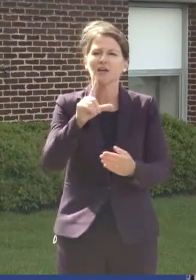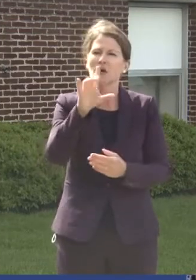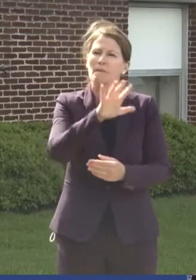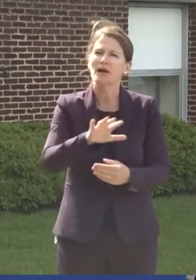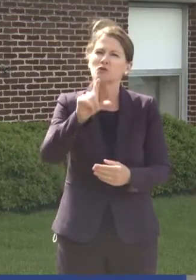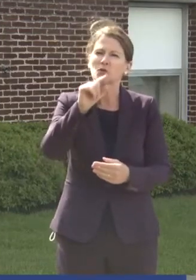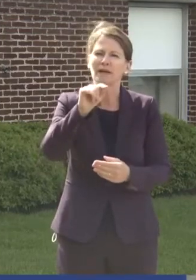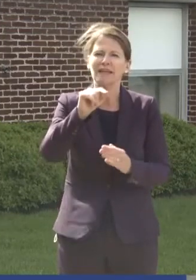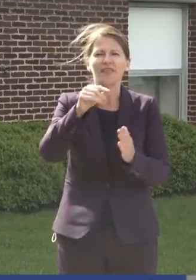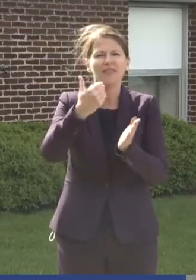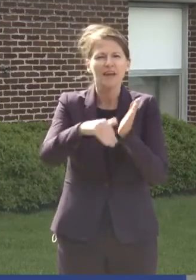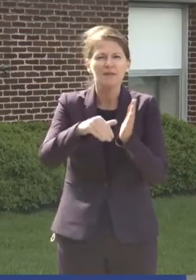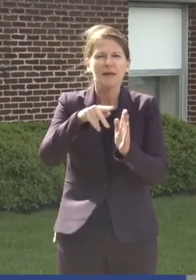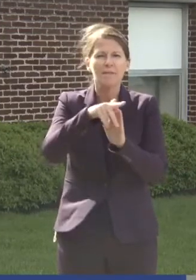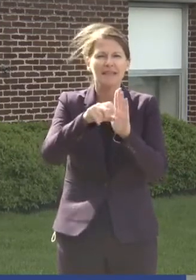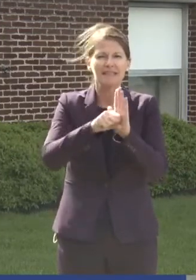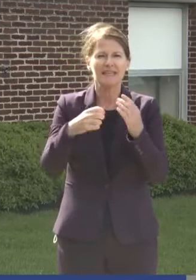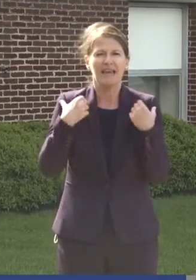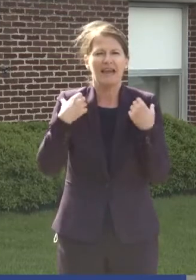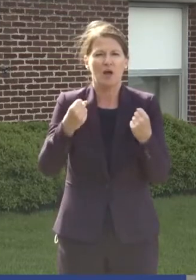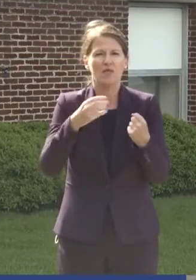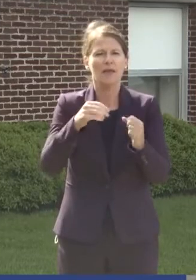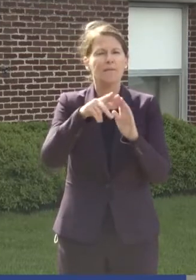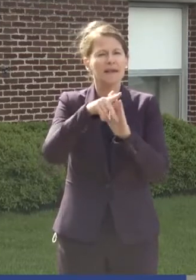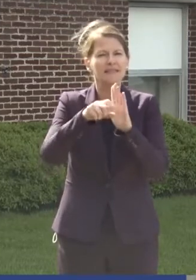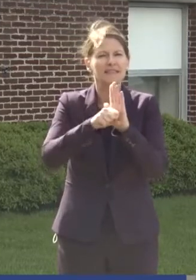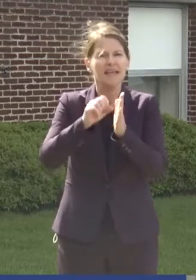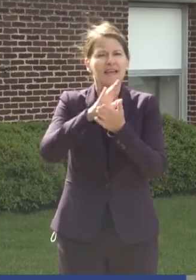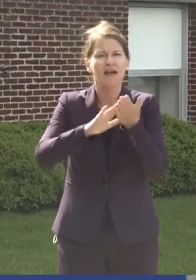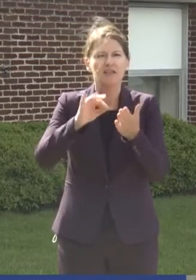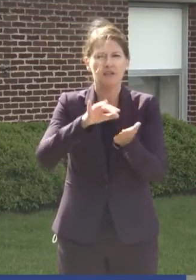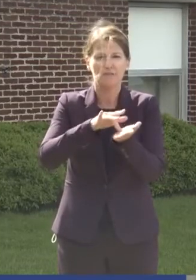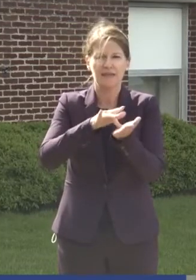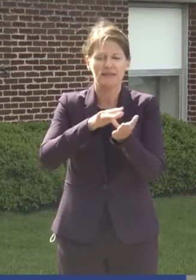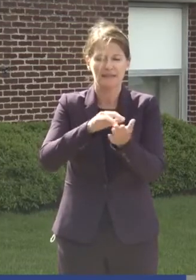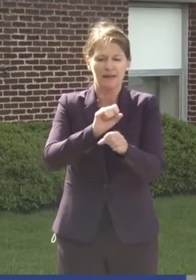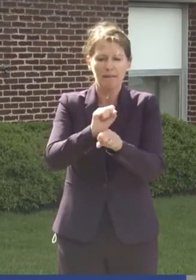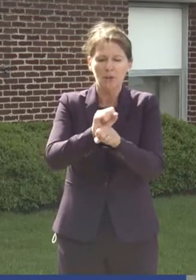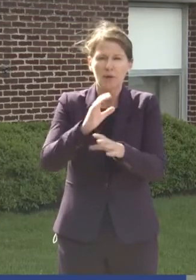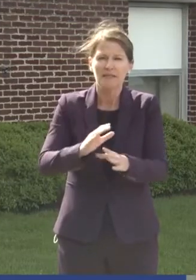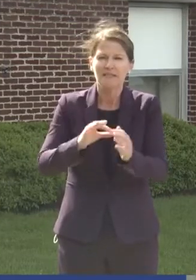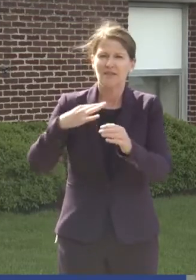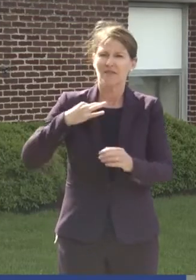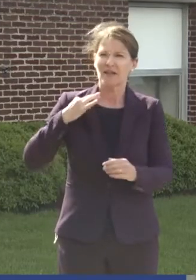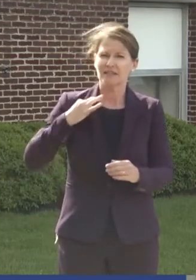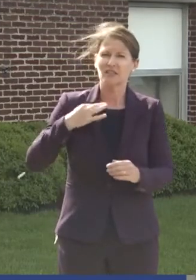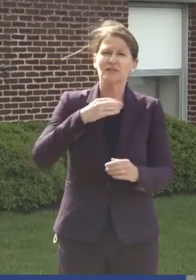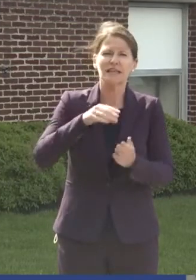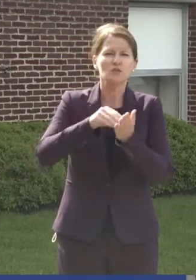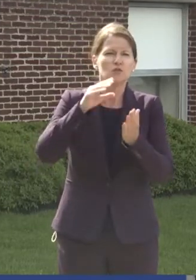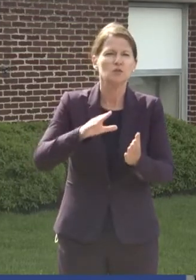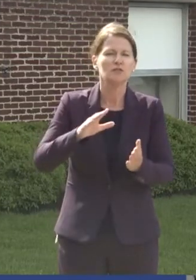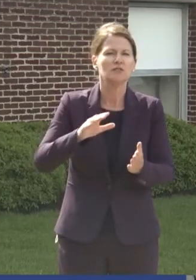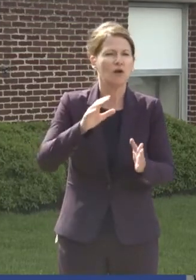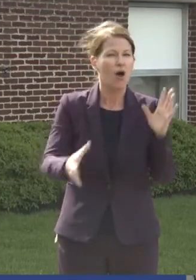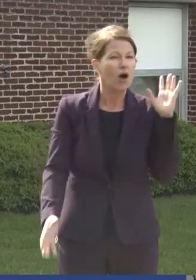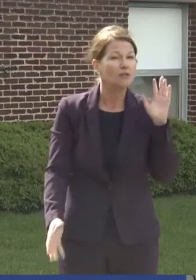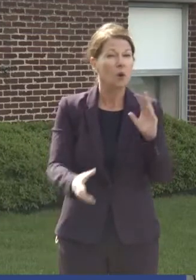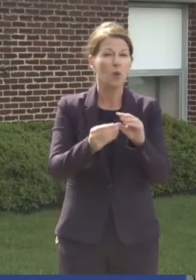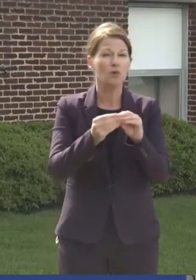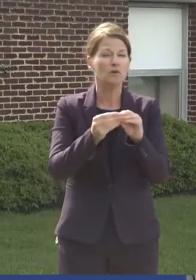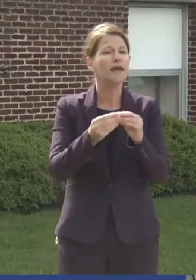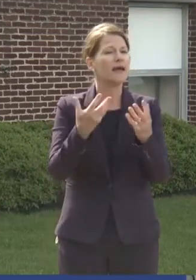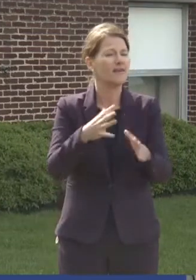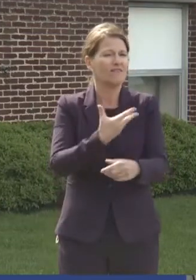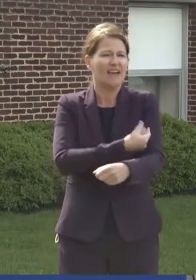,000 Penn State Health and Penn State College of Medicine employees, volunteers, volunteers students. All told, we